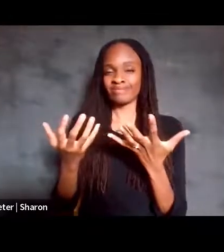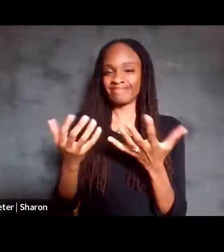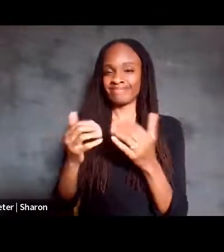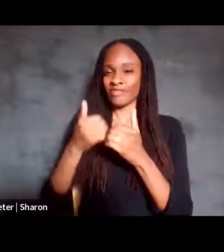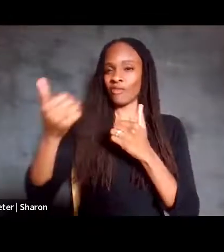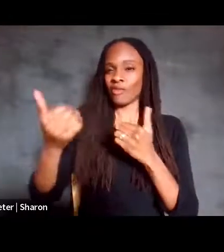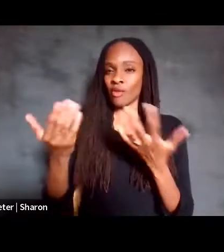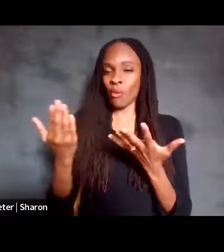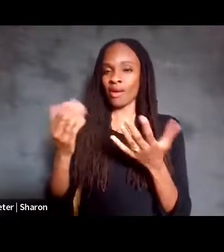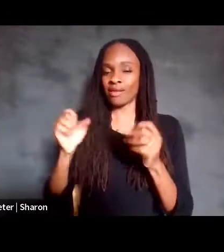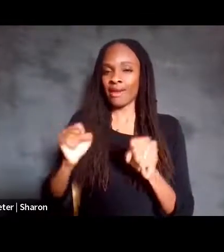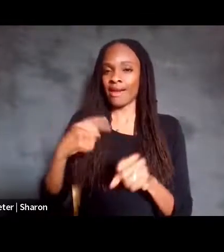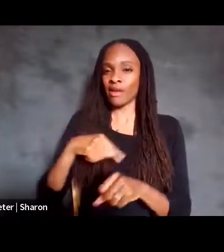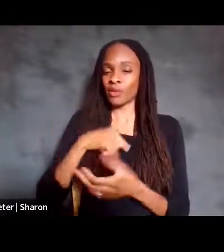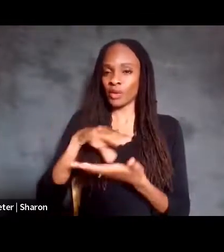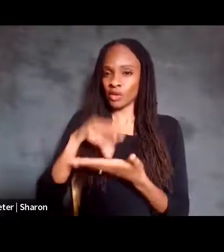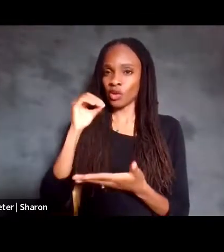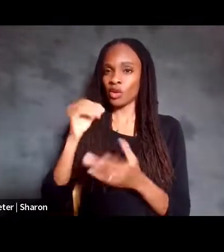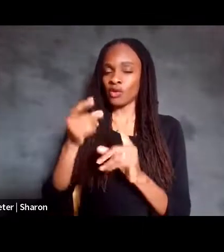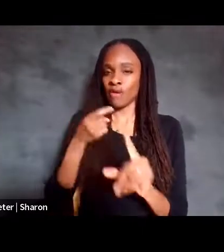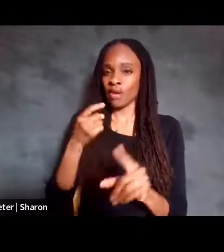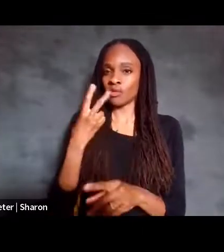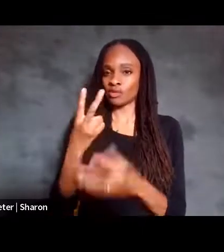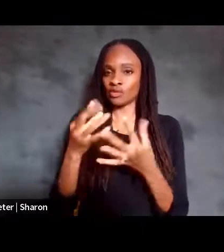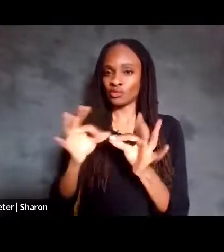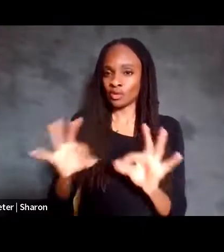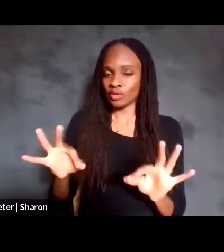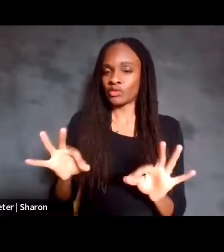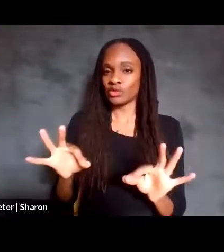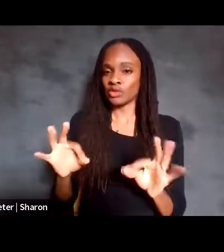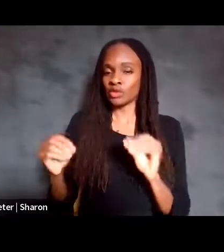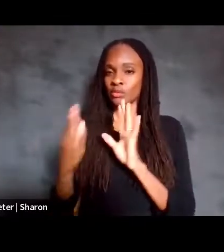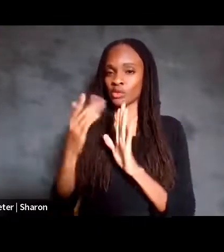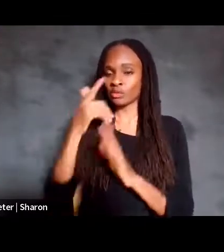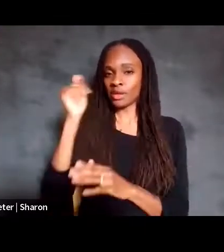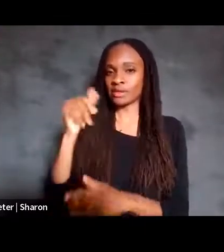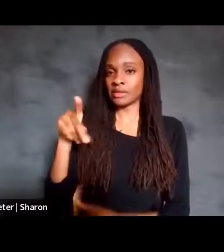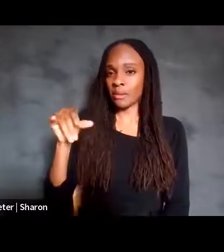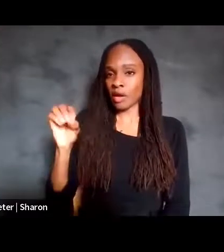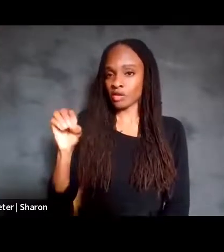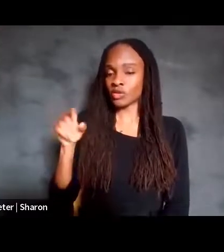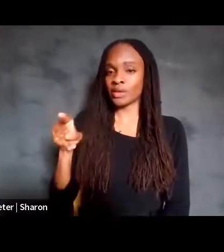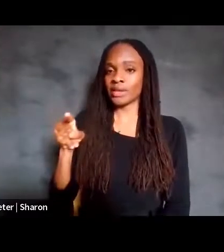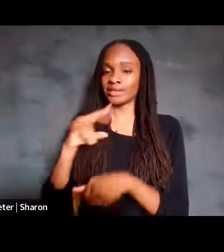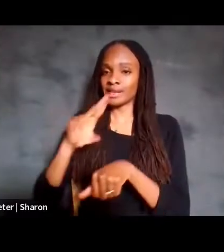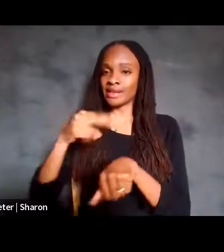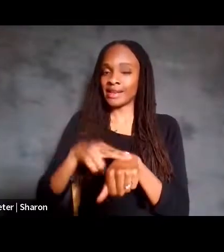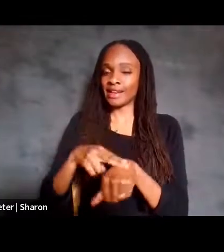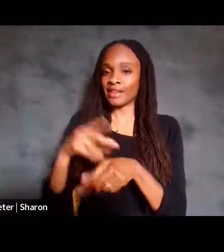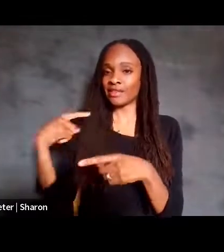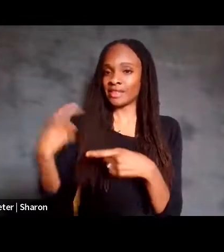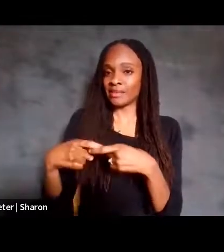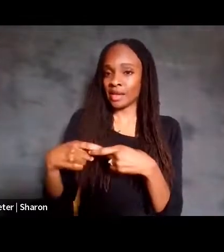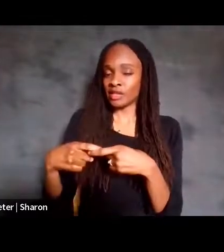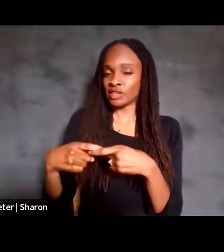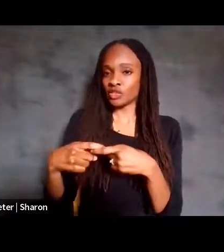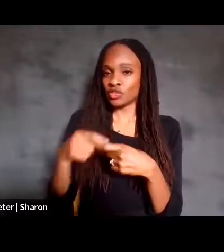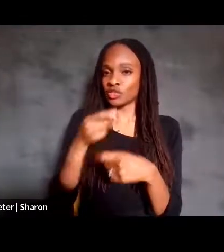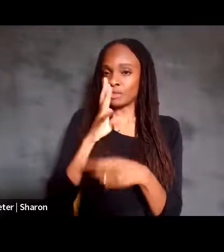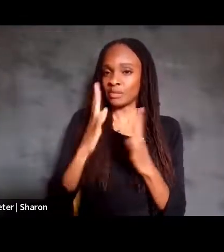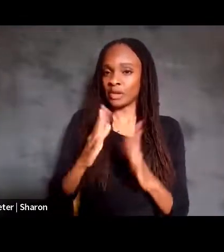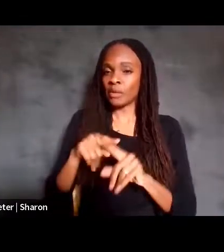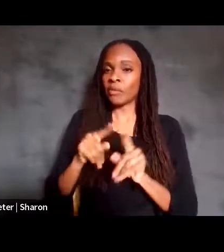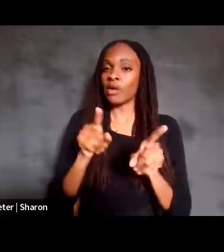learn from a type of bilingual approach because Pancho is a native Spanish speaker but also learned English. So